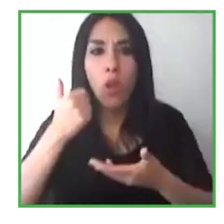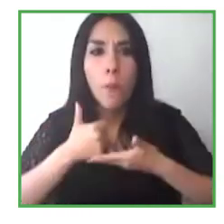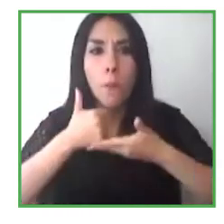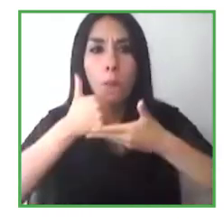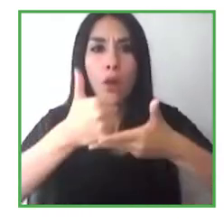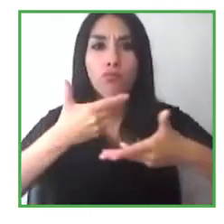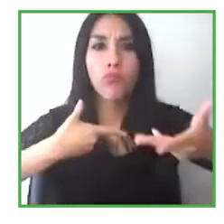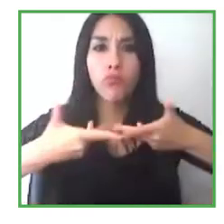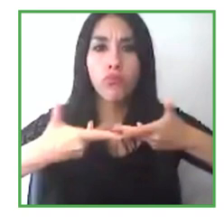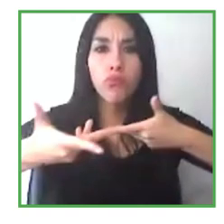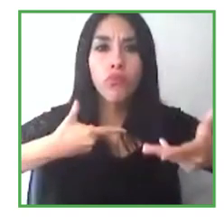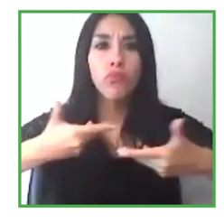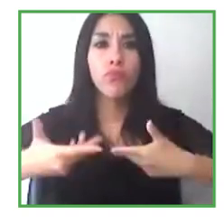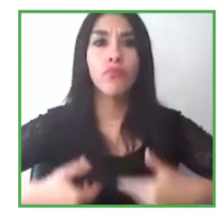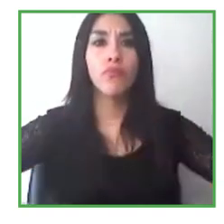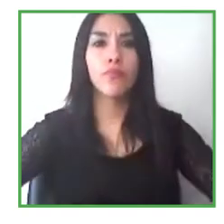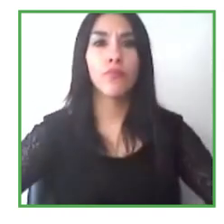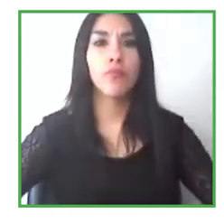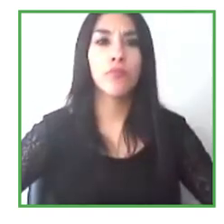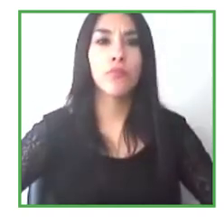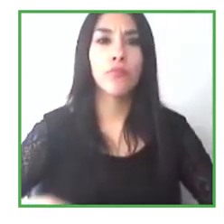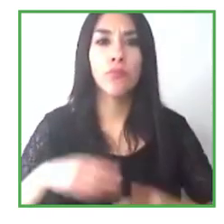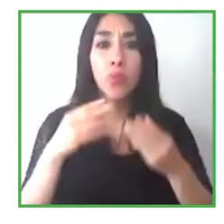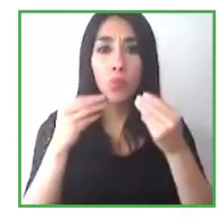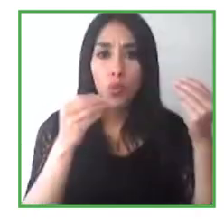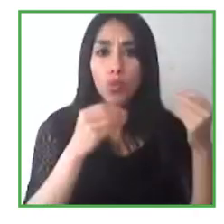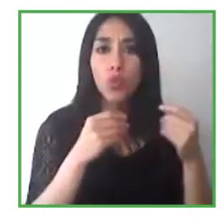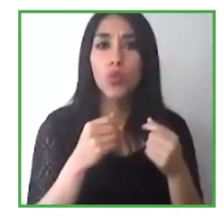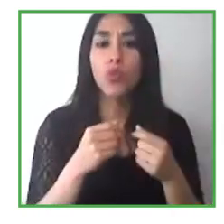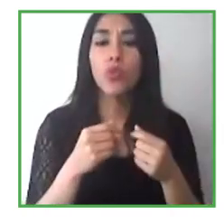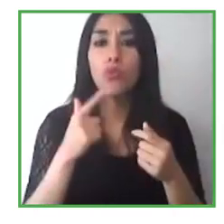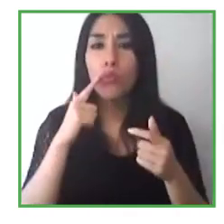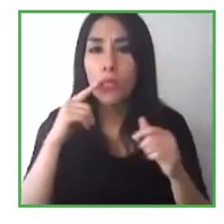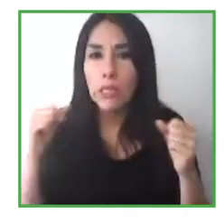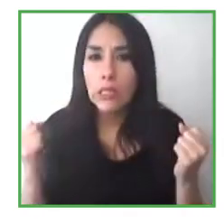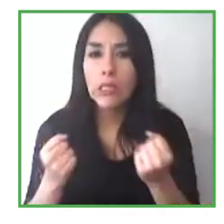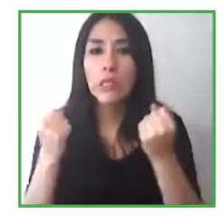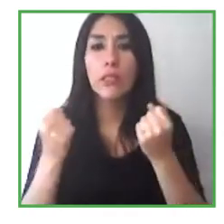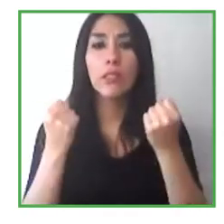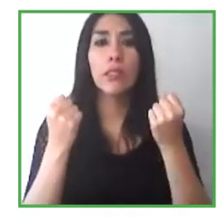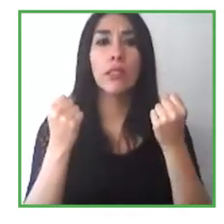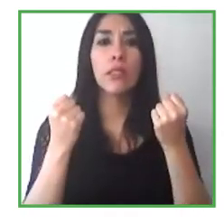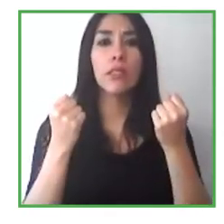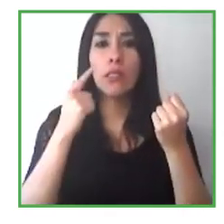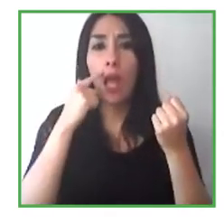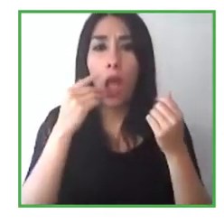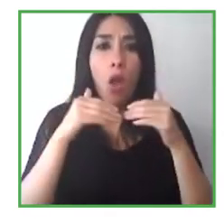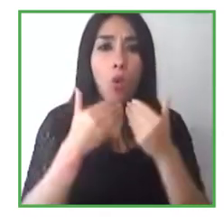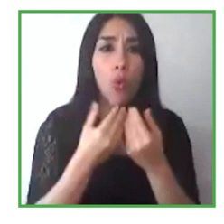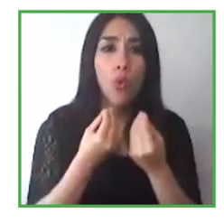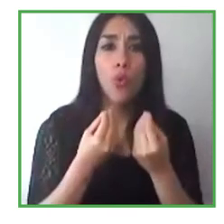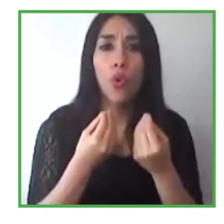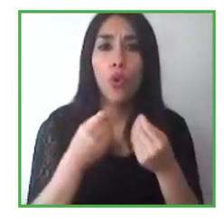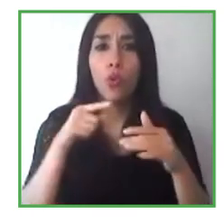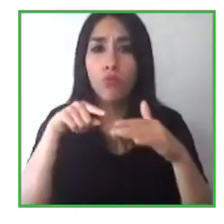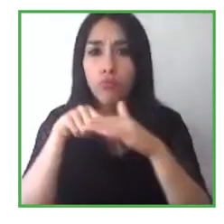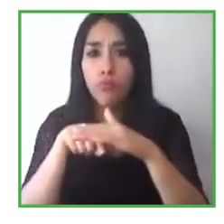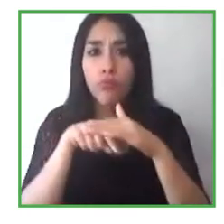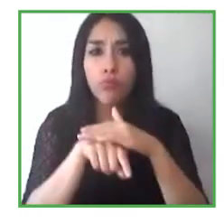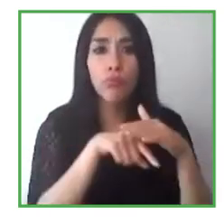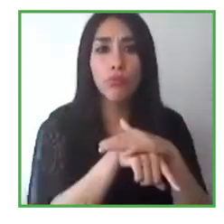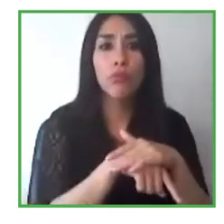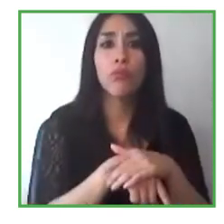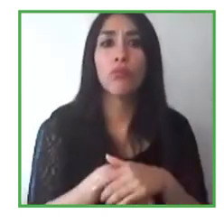tool that we have access to, particularly when we join forces with companies such as Microsoft